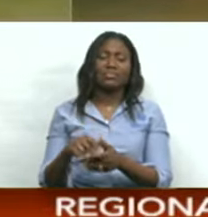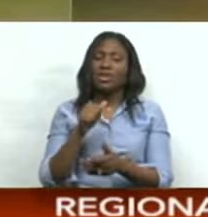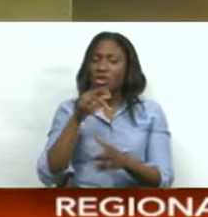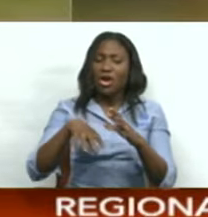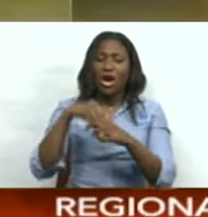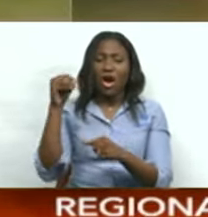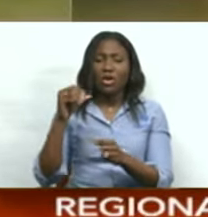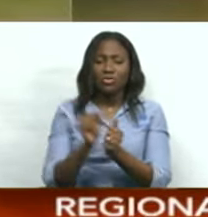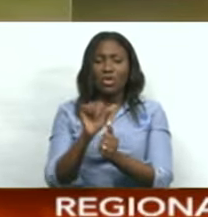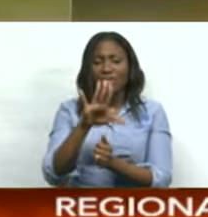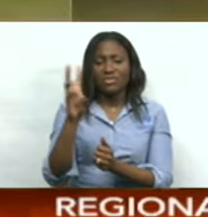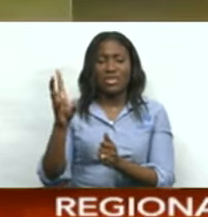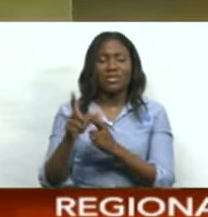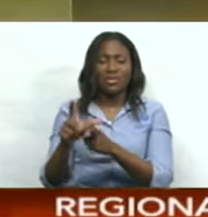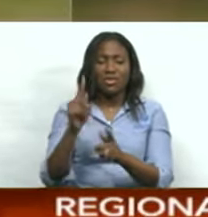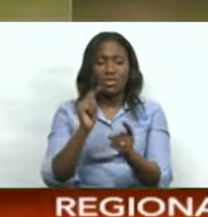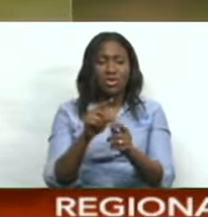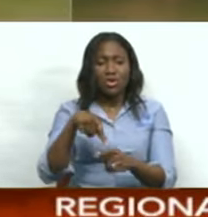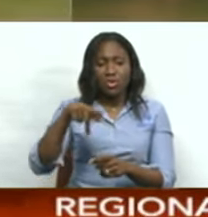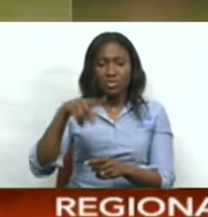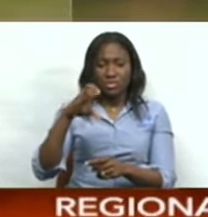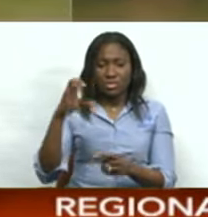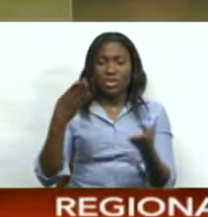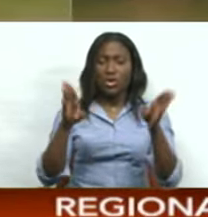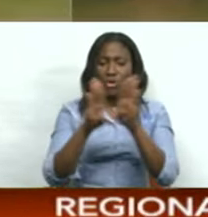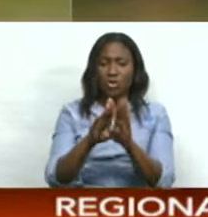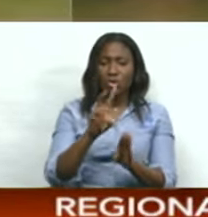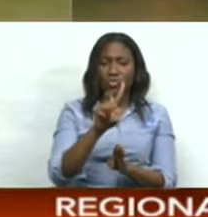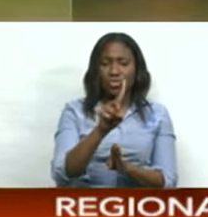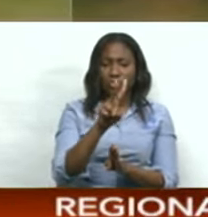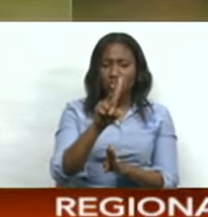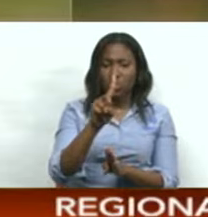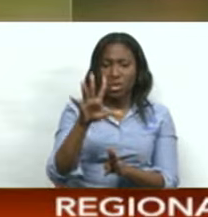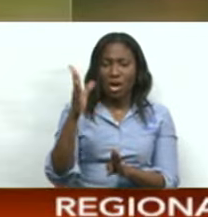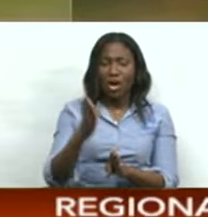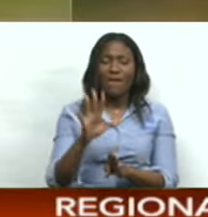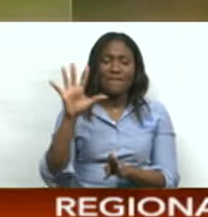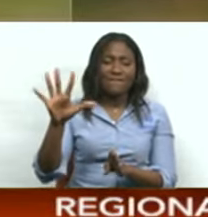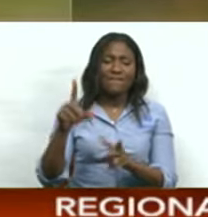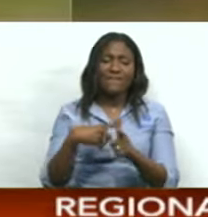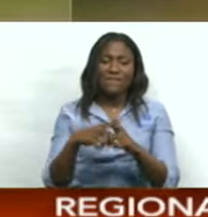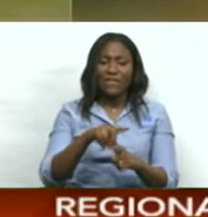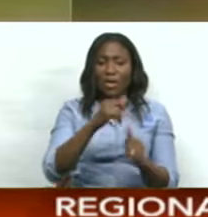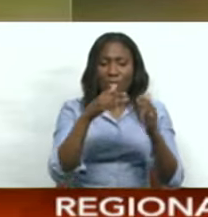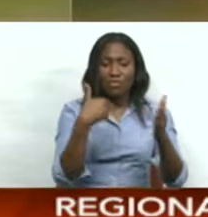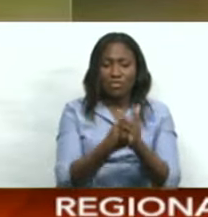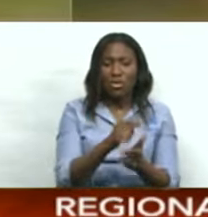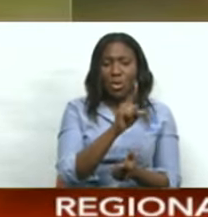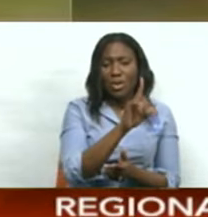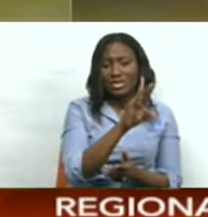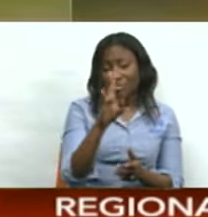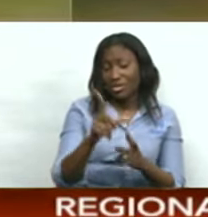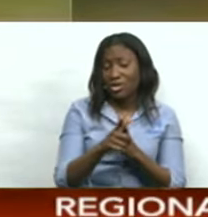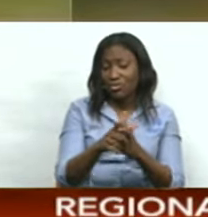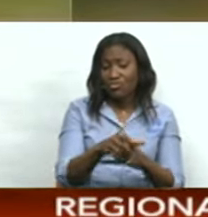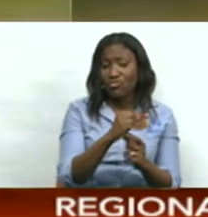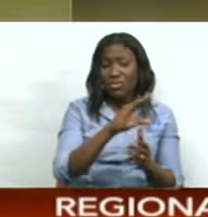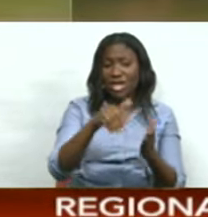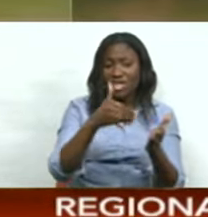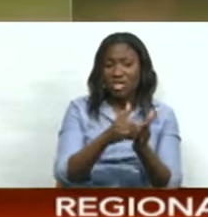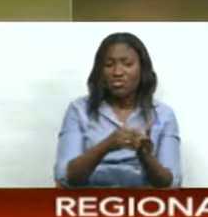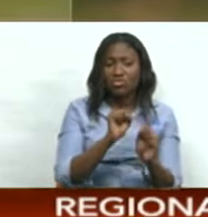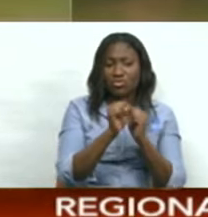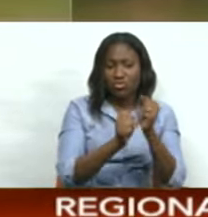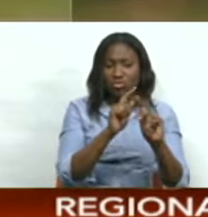out on 56. Queen's Park closed on 215 for five. In other scores, Kamil Poran scored 177 as Central Sports closed